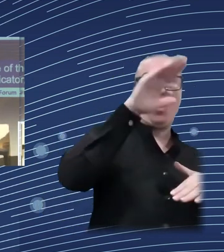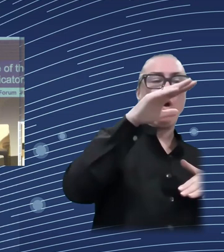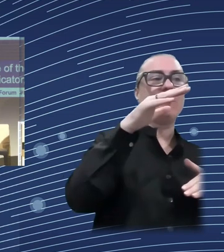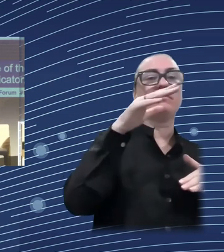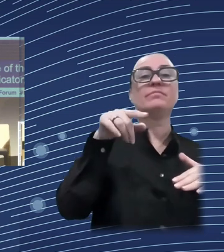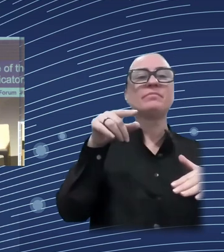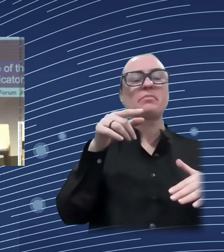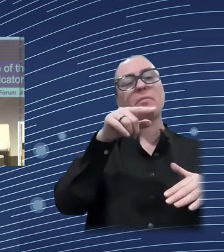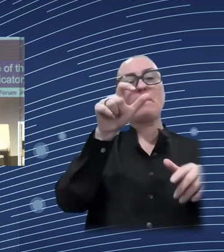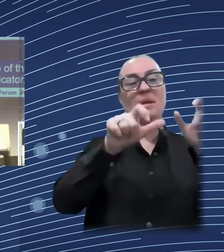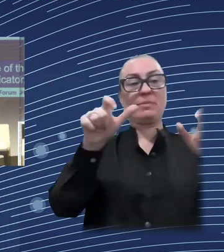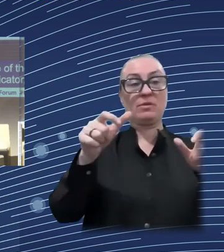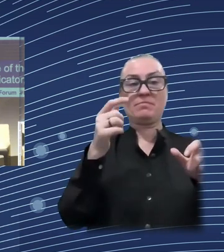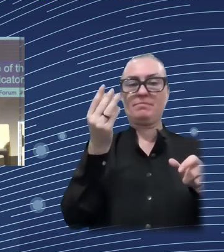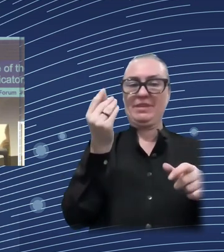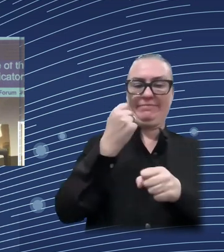such.